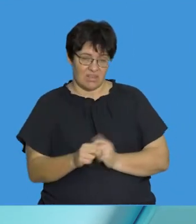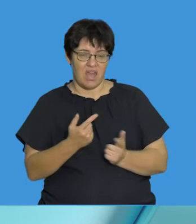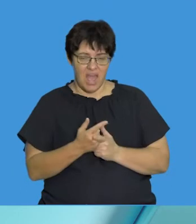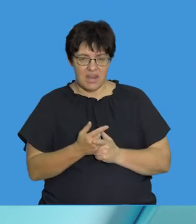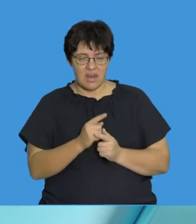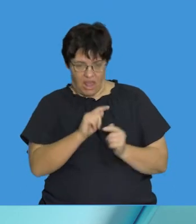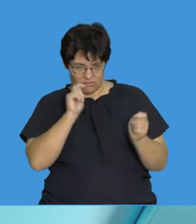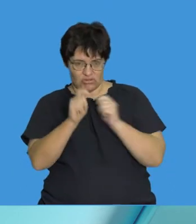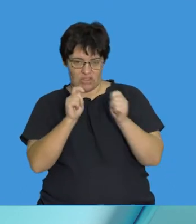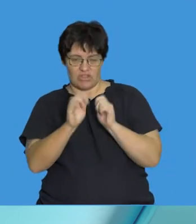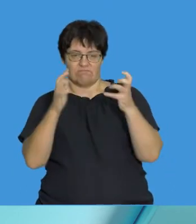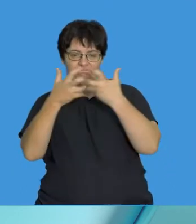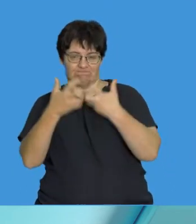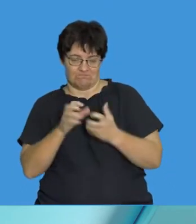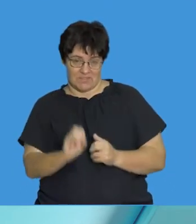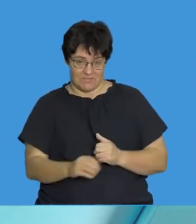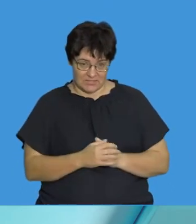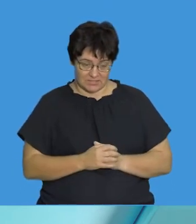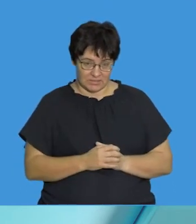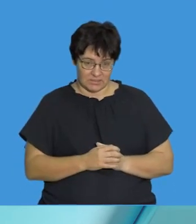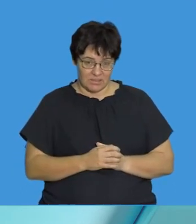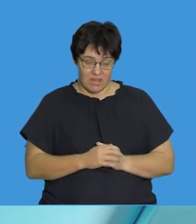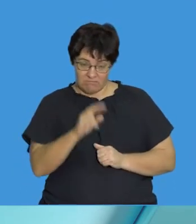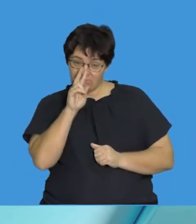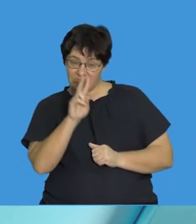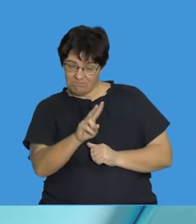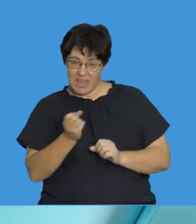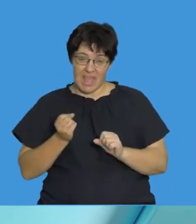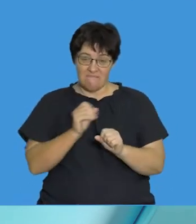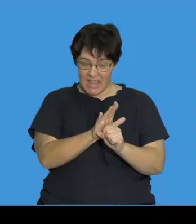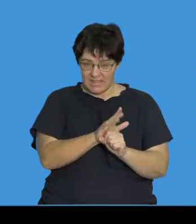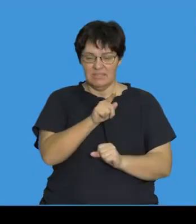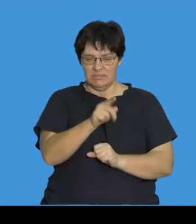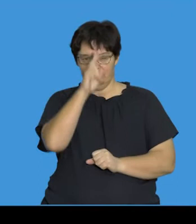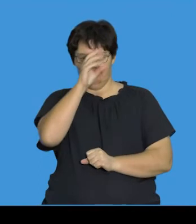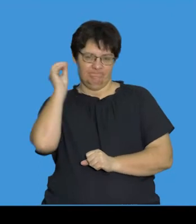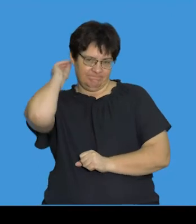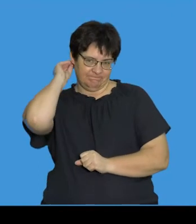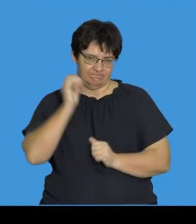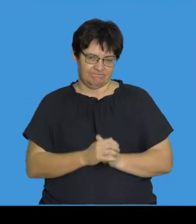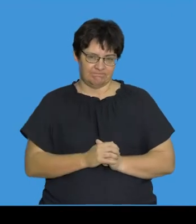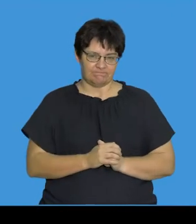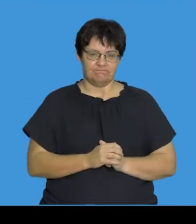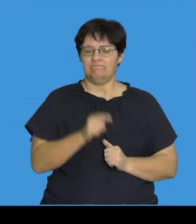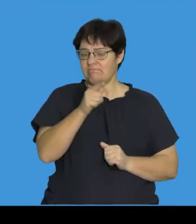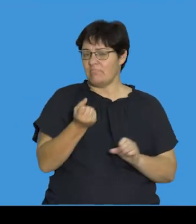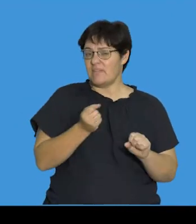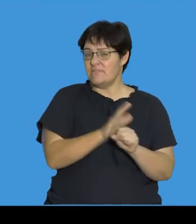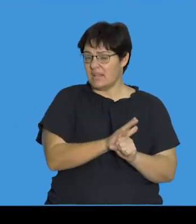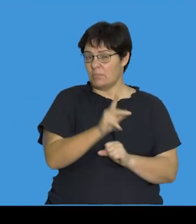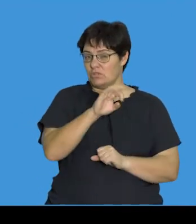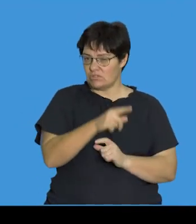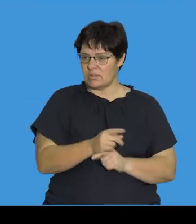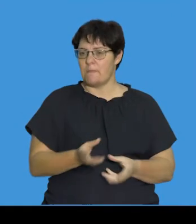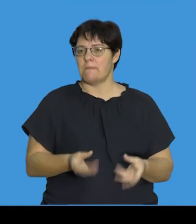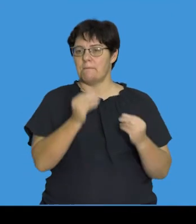recombination has. So, let's remember that when we're looking at the effect of mutations. So, thus, the effect of mutations